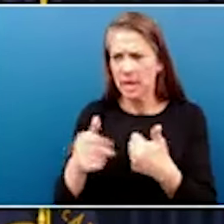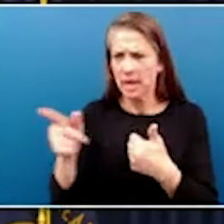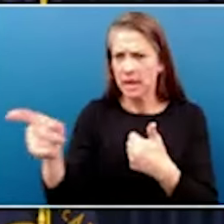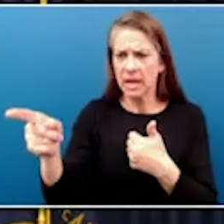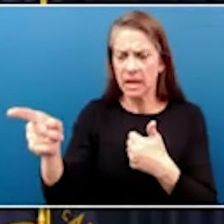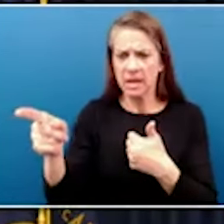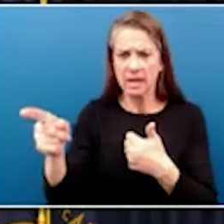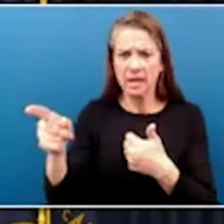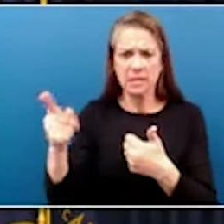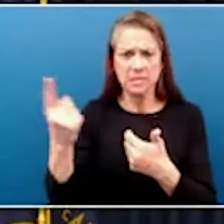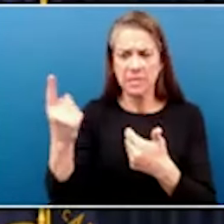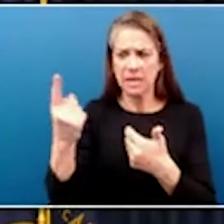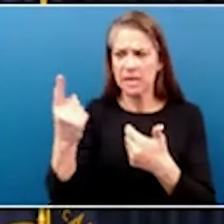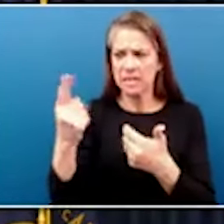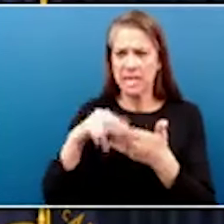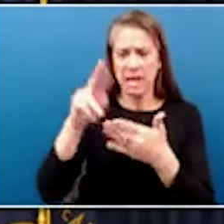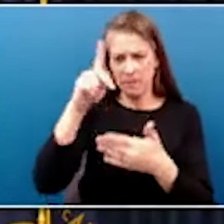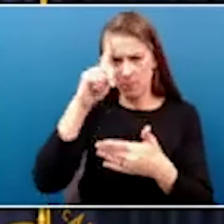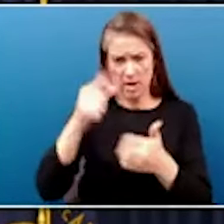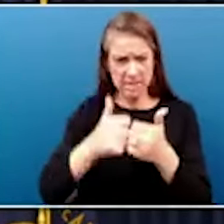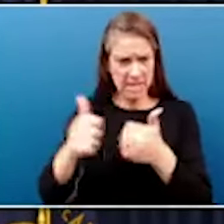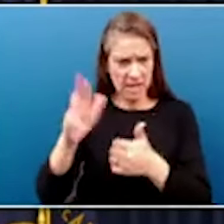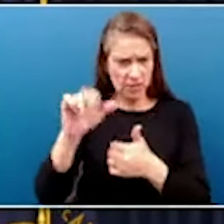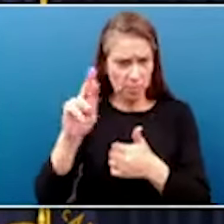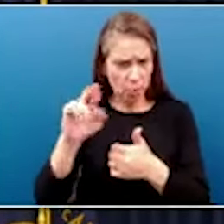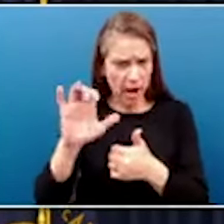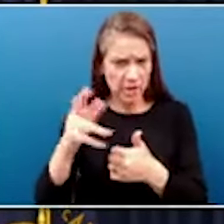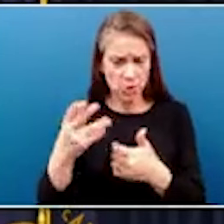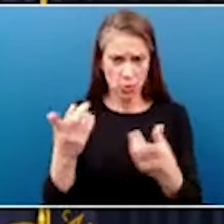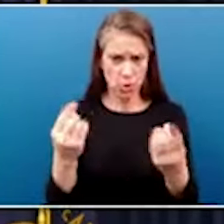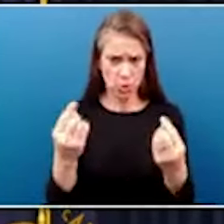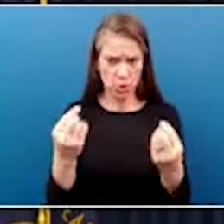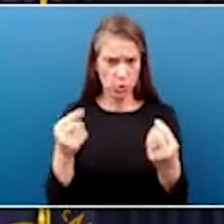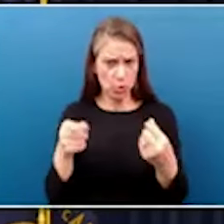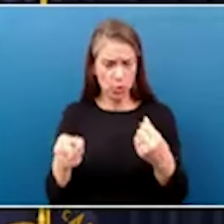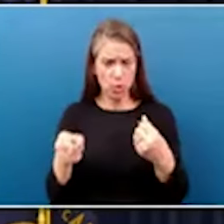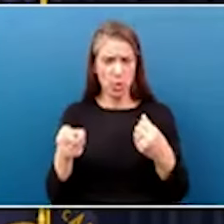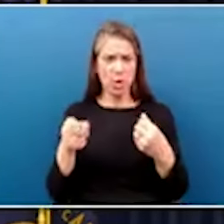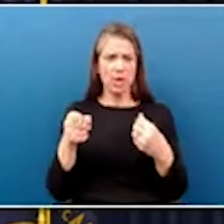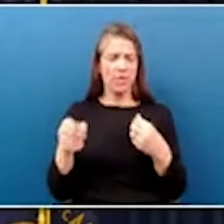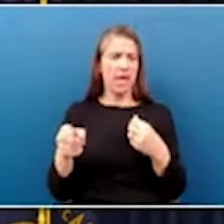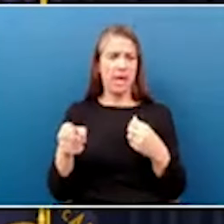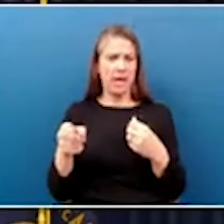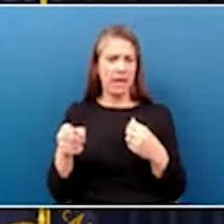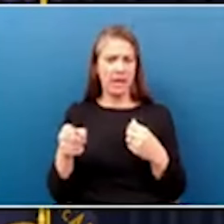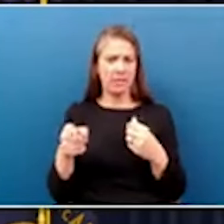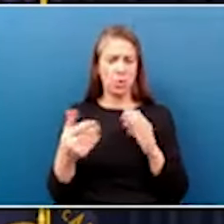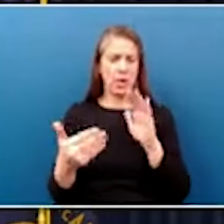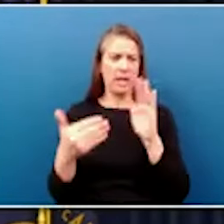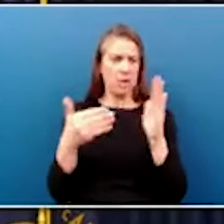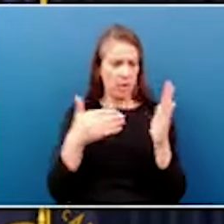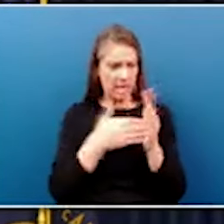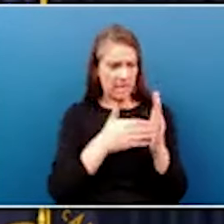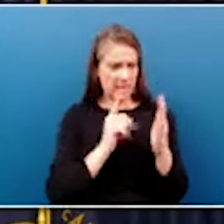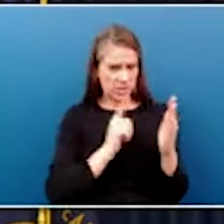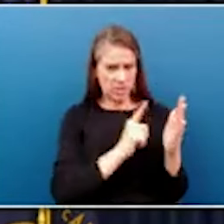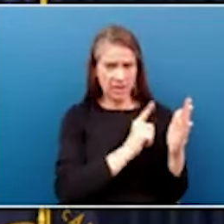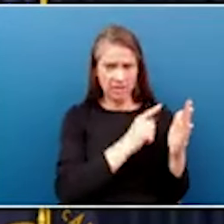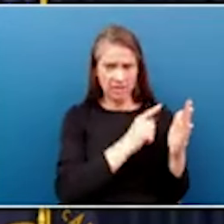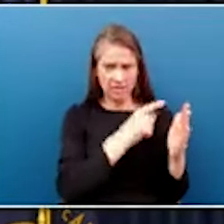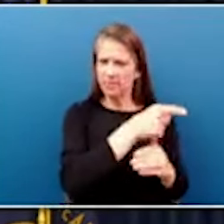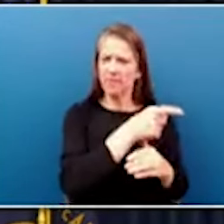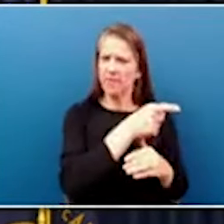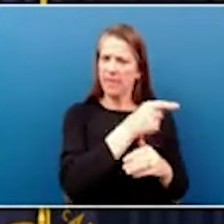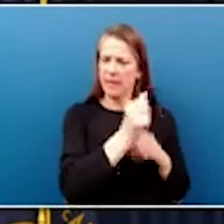branch and things it's supposed to do in contradiction to the General Assembly could be punished and have just about anything moved out